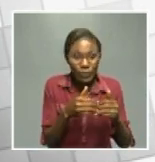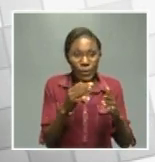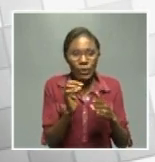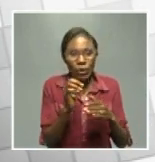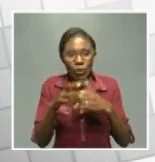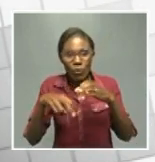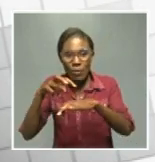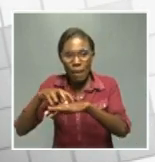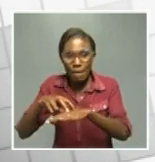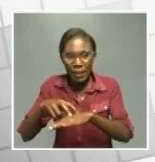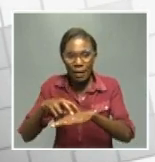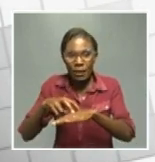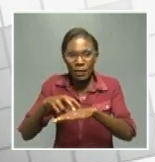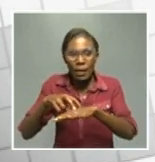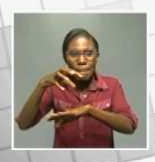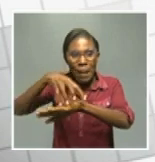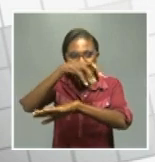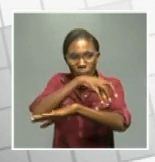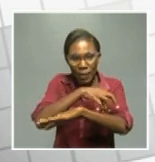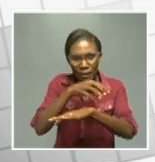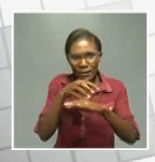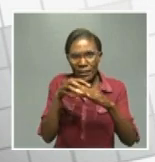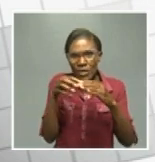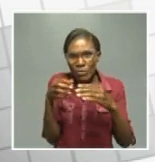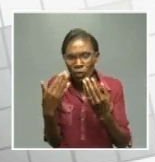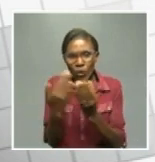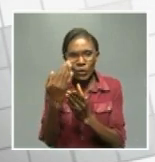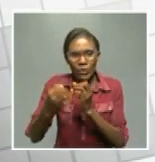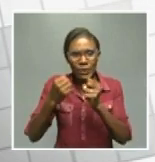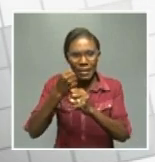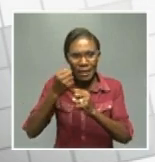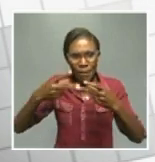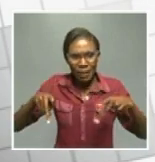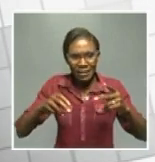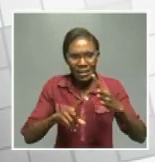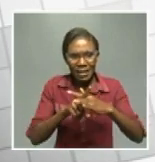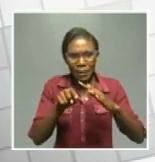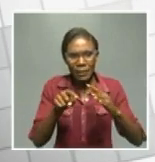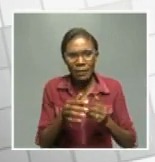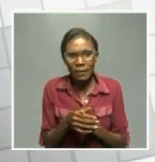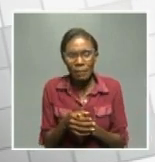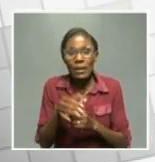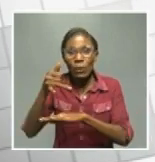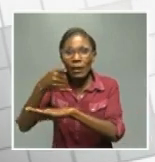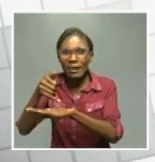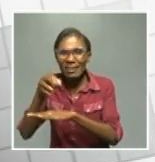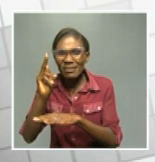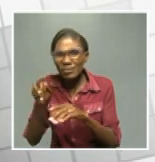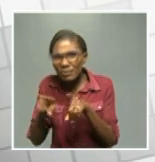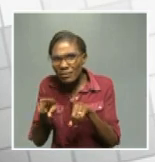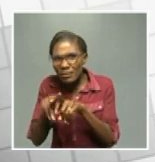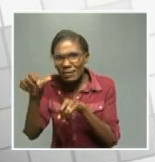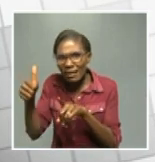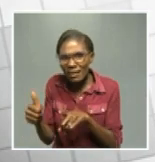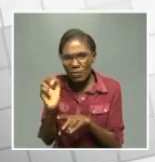katimamlilo sports complex where the countdown is going to take place but otherwise in areas like stone city people have